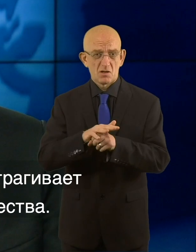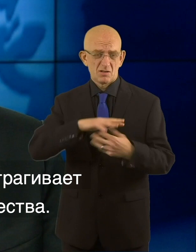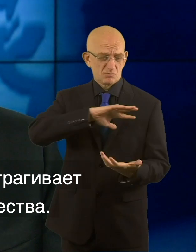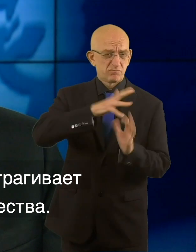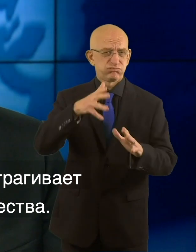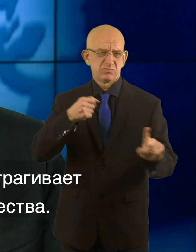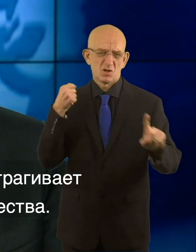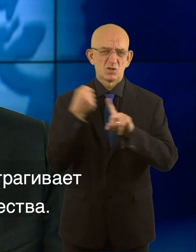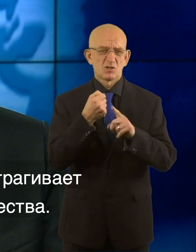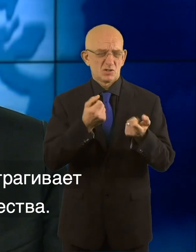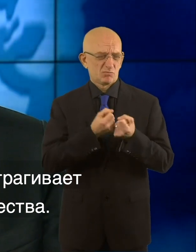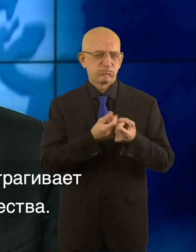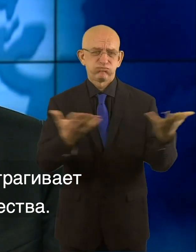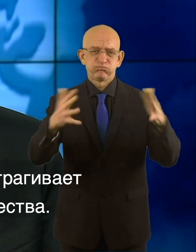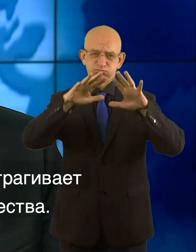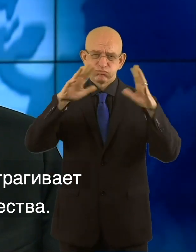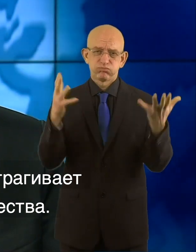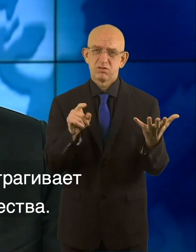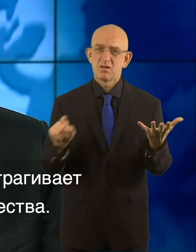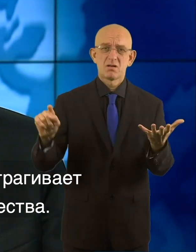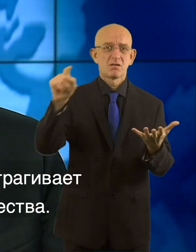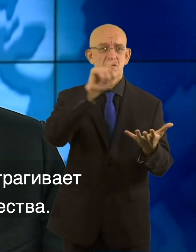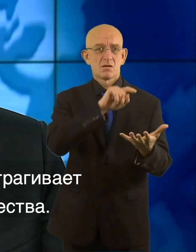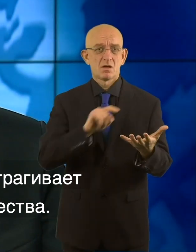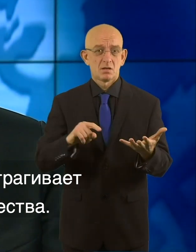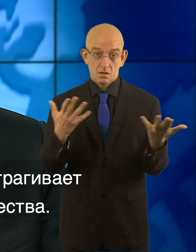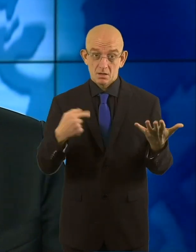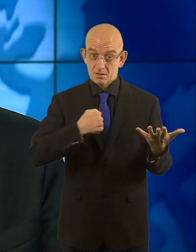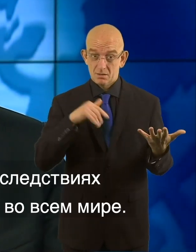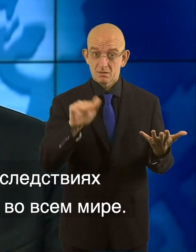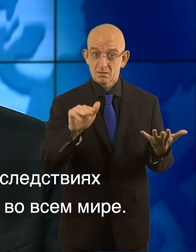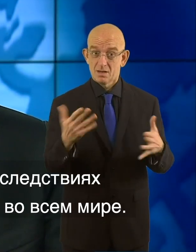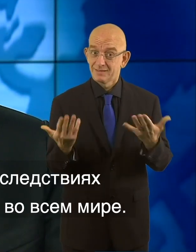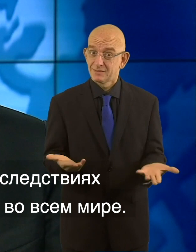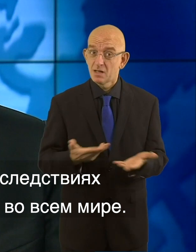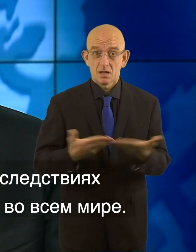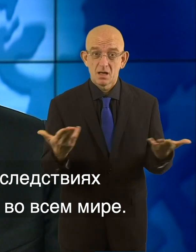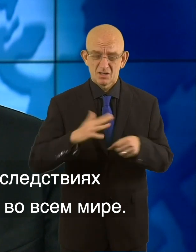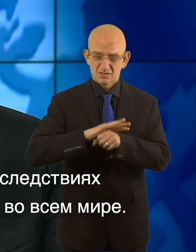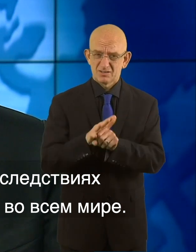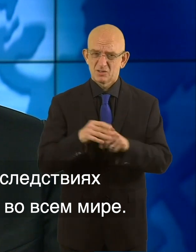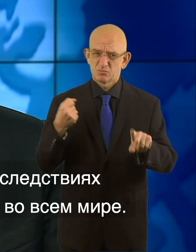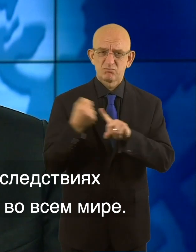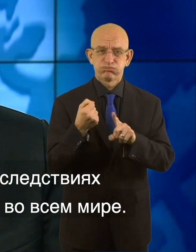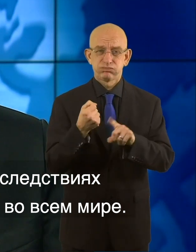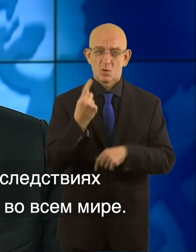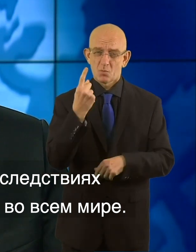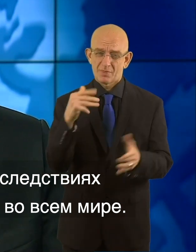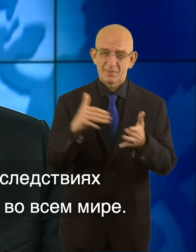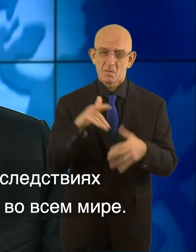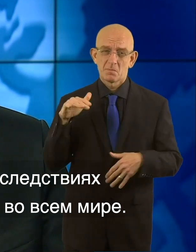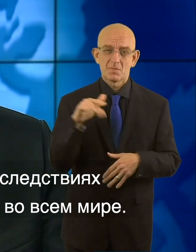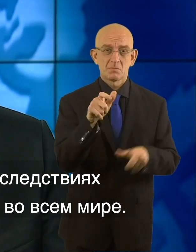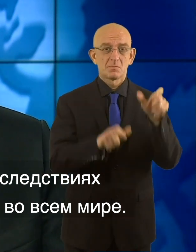The COVID-19 crisis is affecting every aspect of our societies. Today, I am highlighting how the pandemic